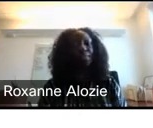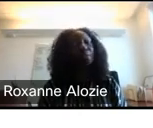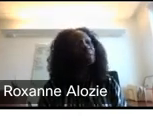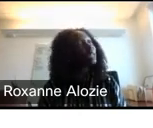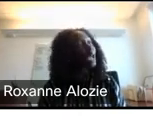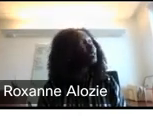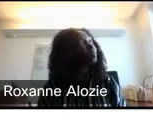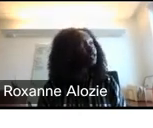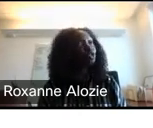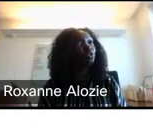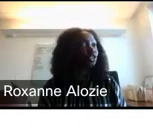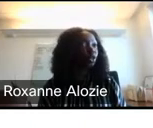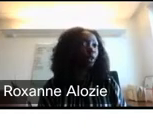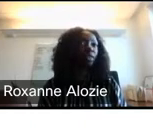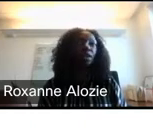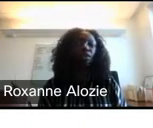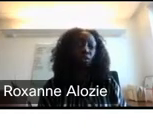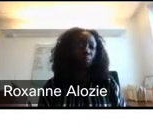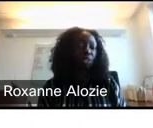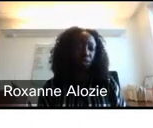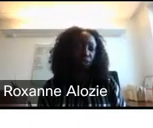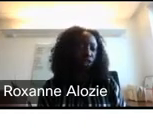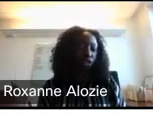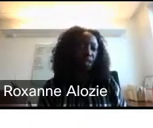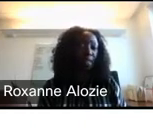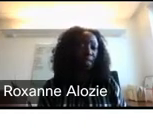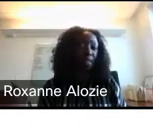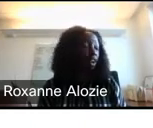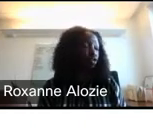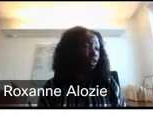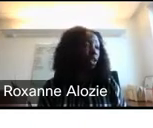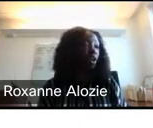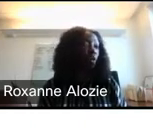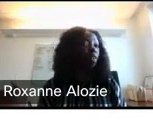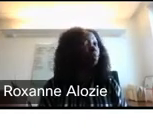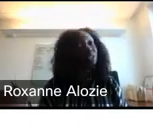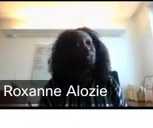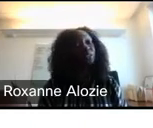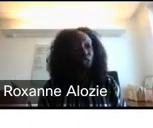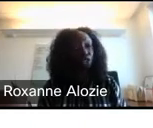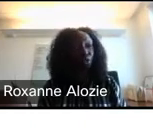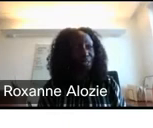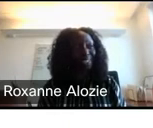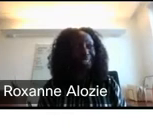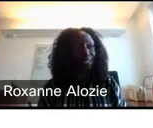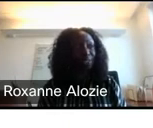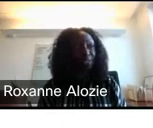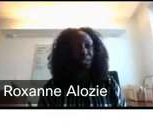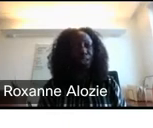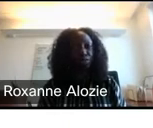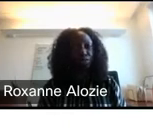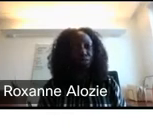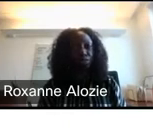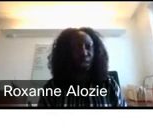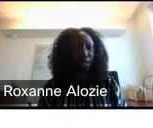and that there is a plan in place to deal with, you know, the particular issues that their country or their particular industry is likely to